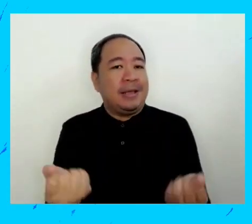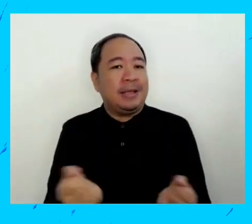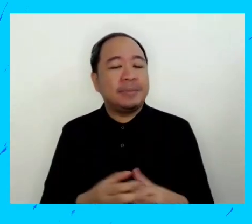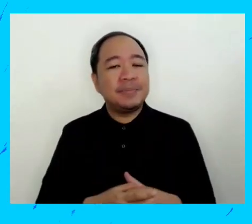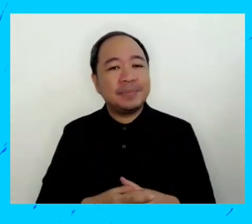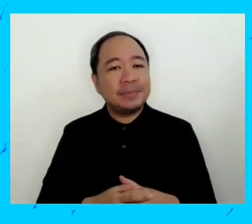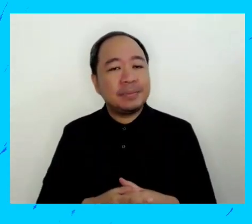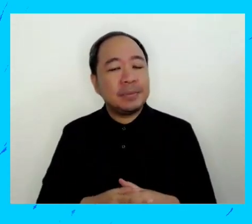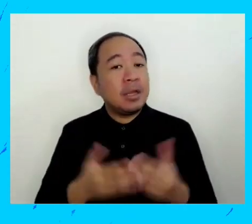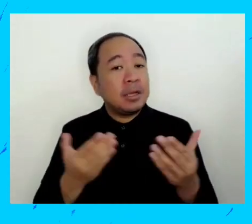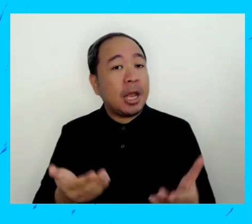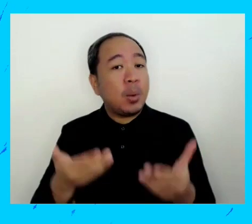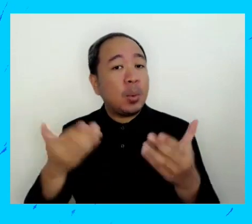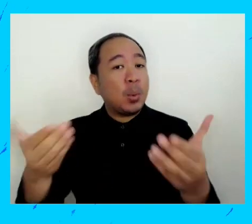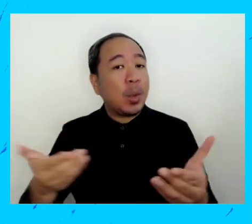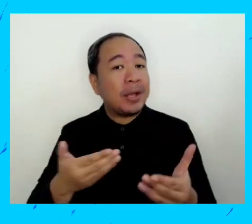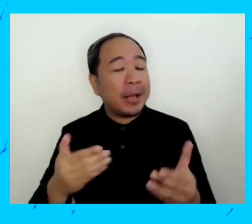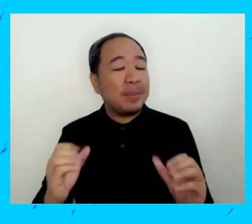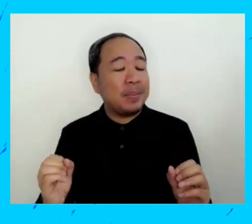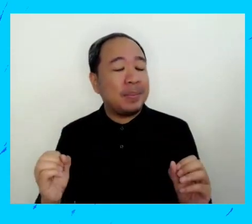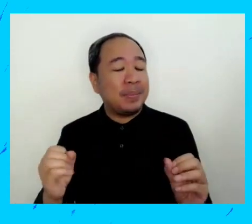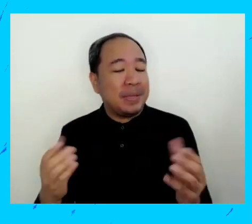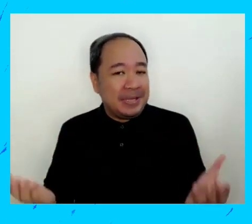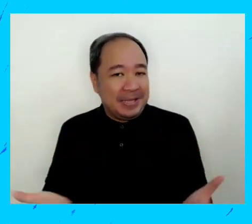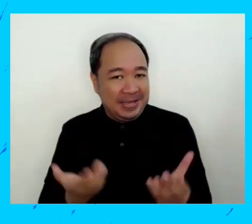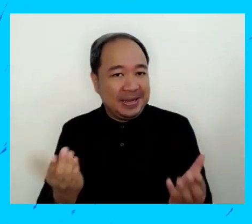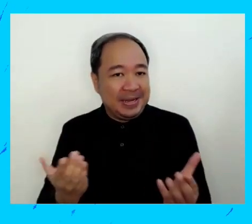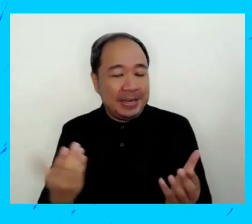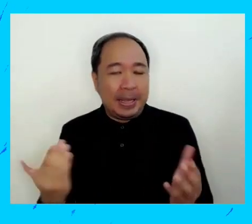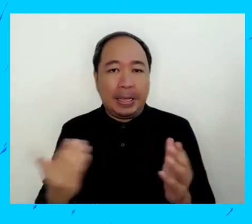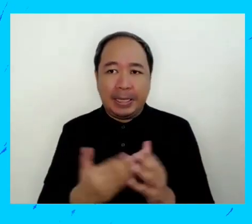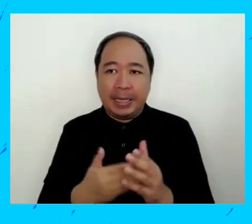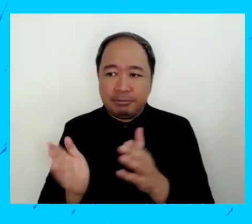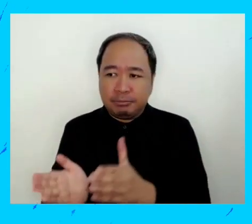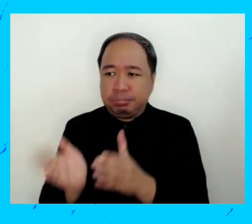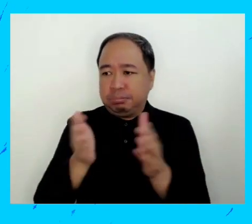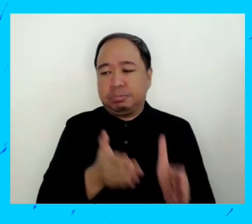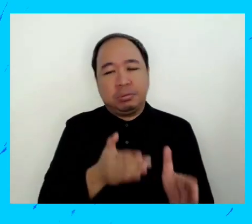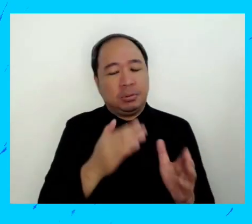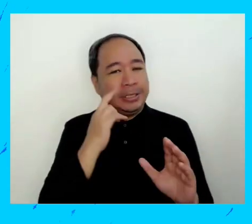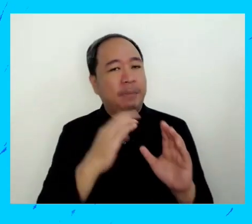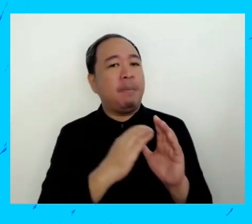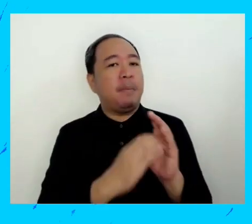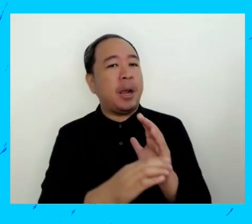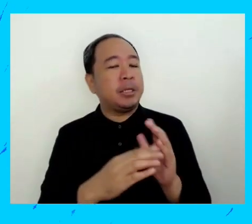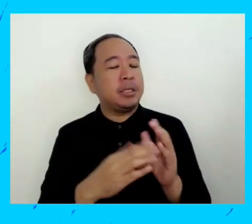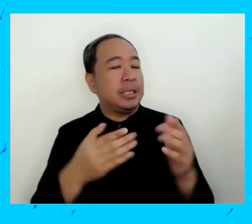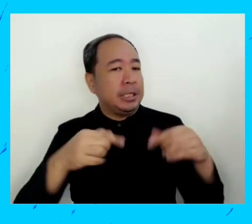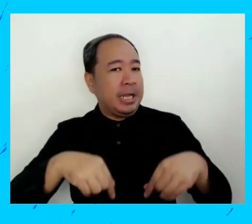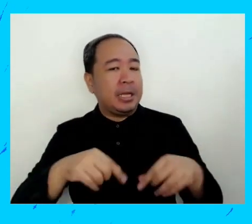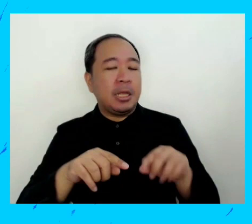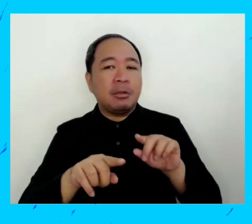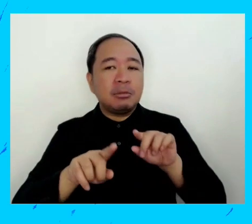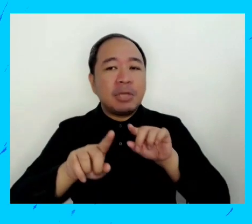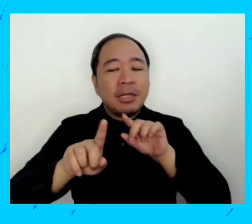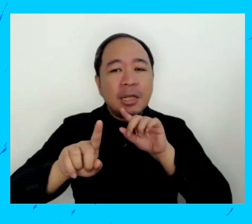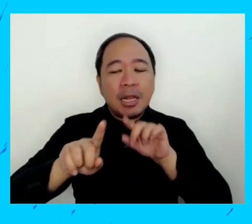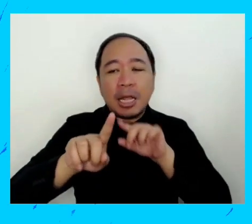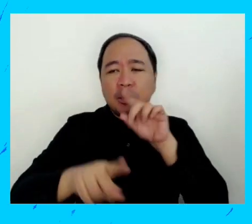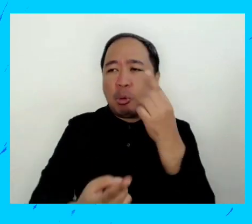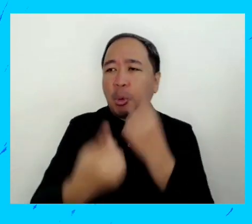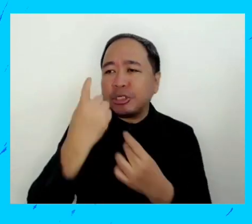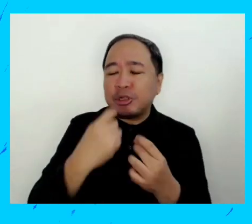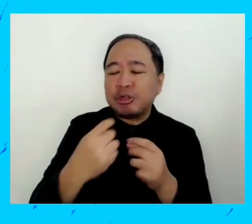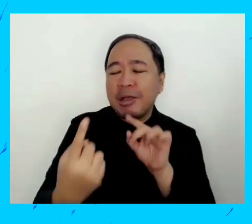holistic and including other factors. I would like to receive the photos. And we are now going to have a very